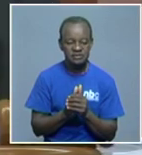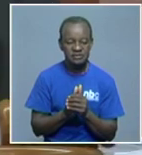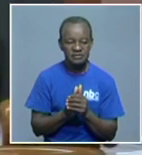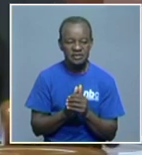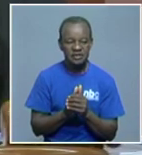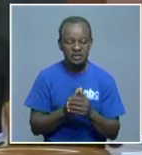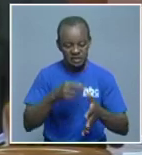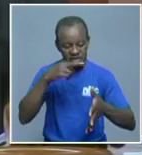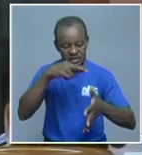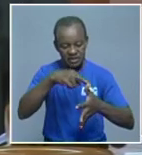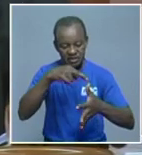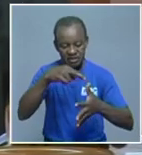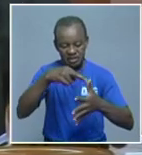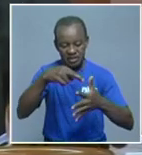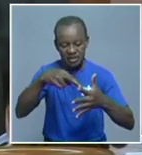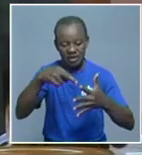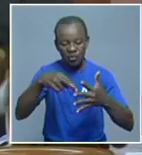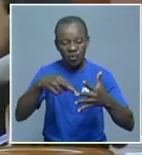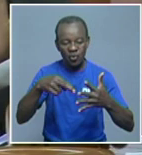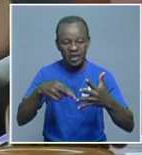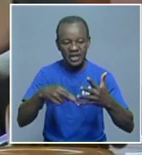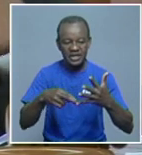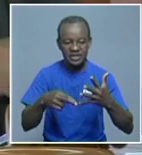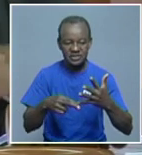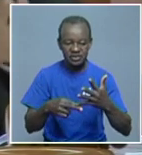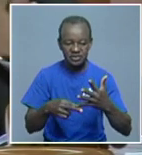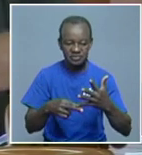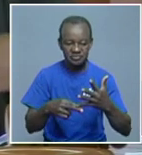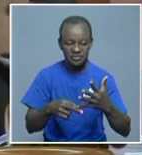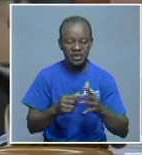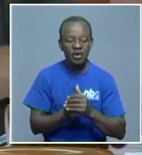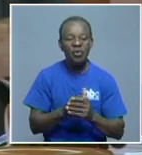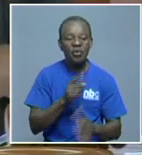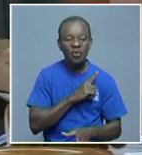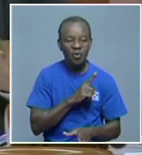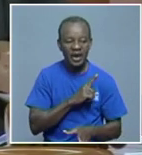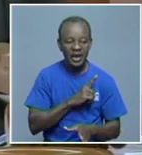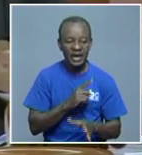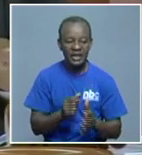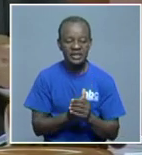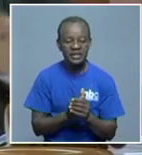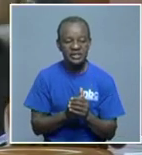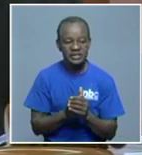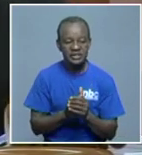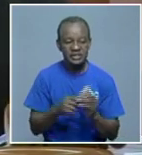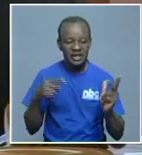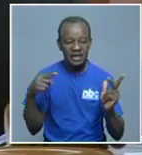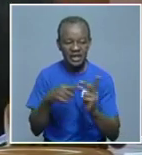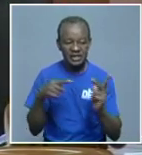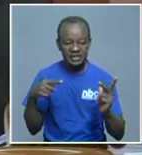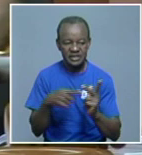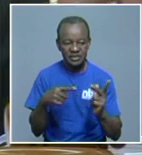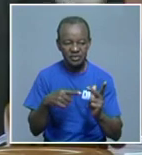Ricardo brought before the magistrate and then the high court. And bail was denied. And for